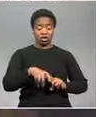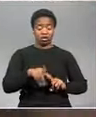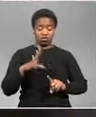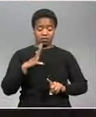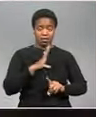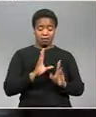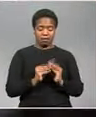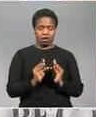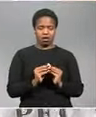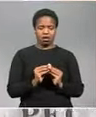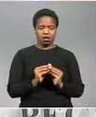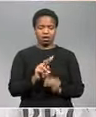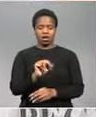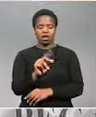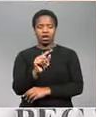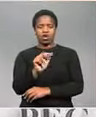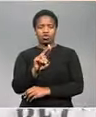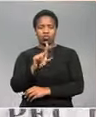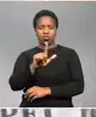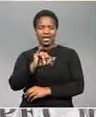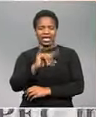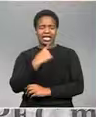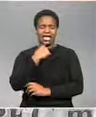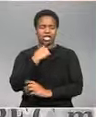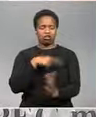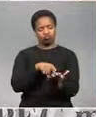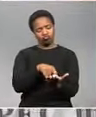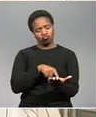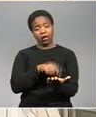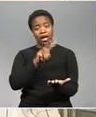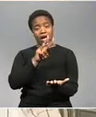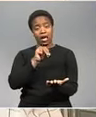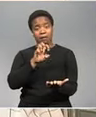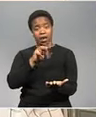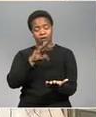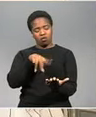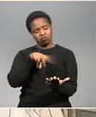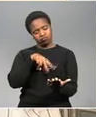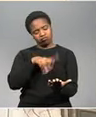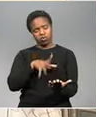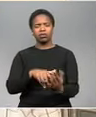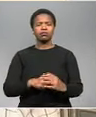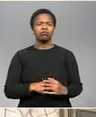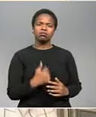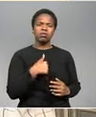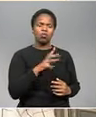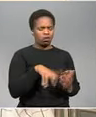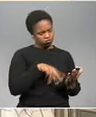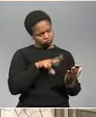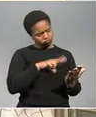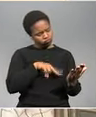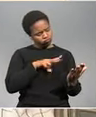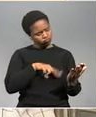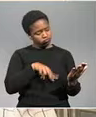member Begin Tuli says the leadership will look into the demands we will as such hand it over